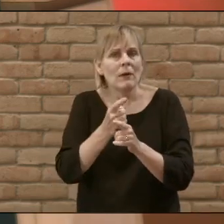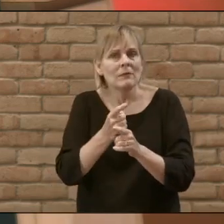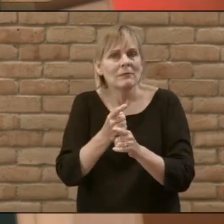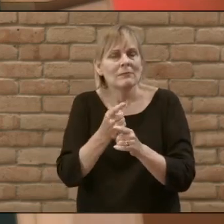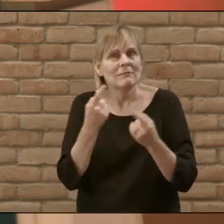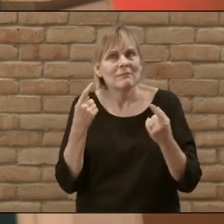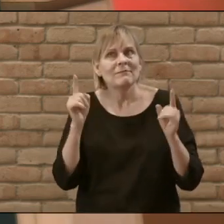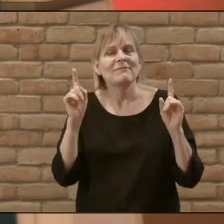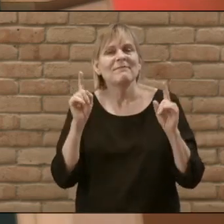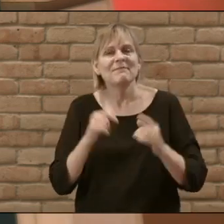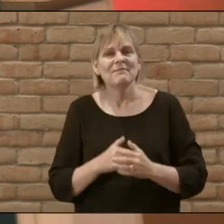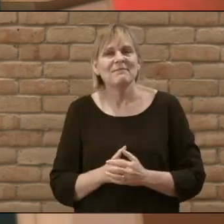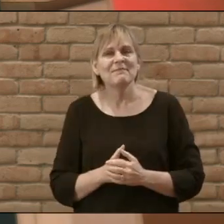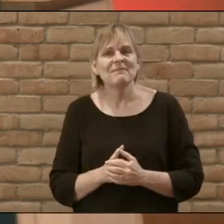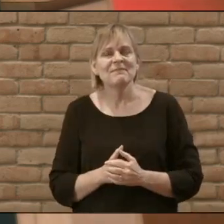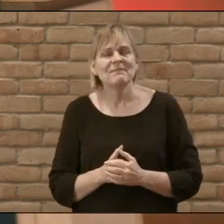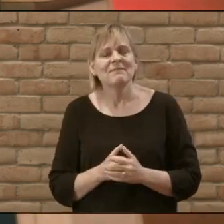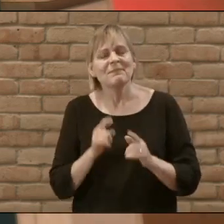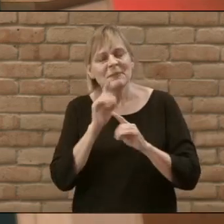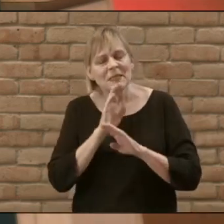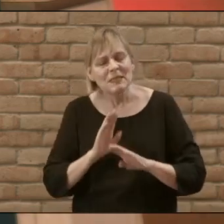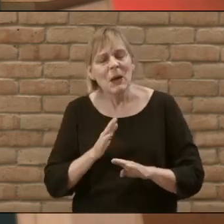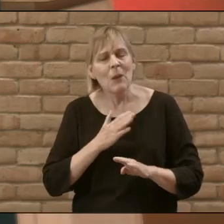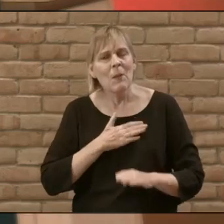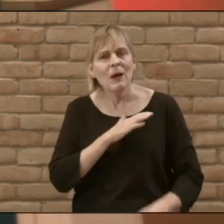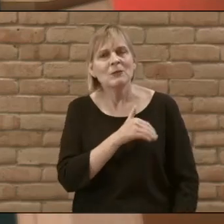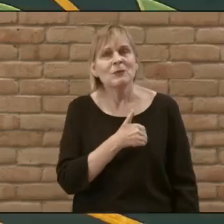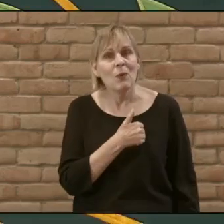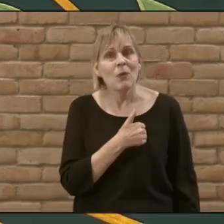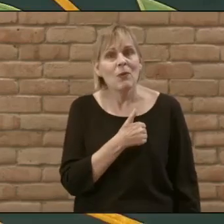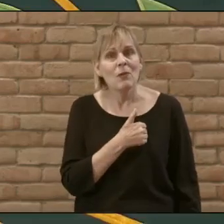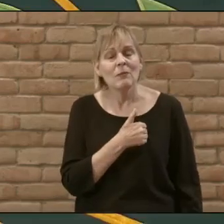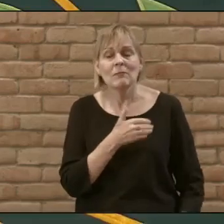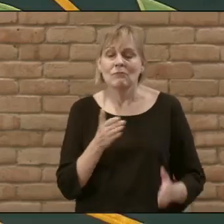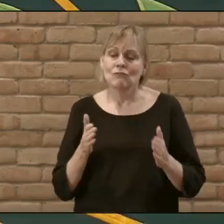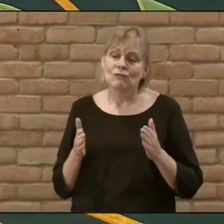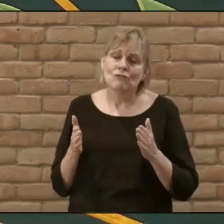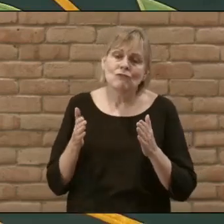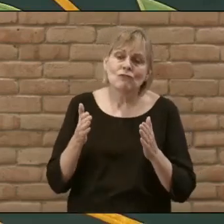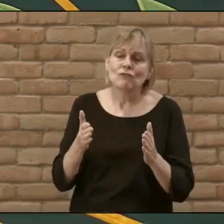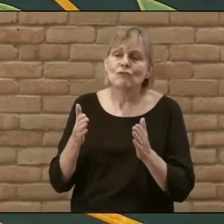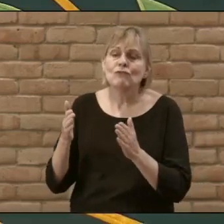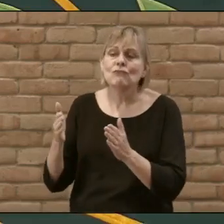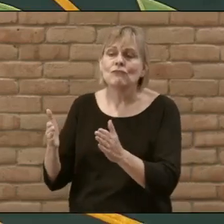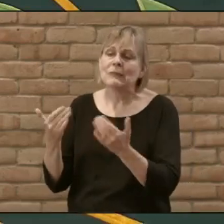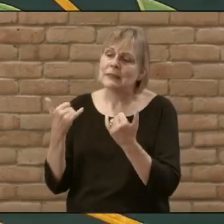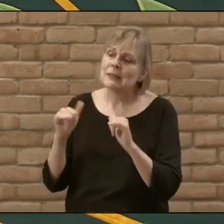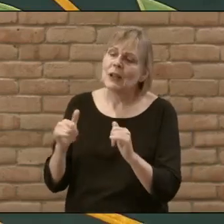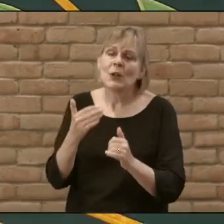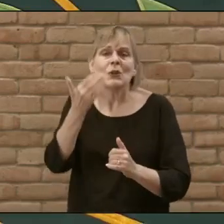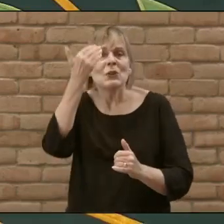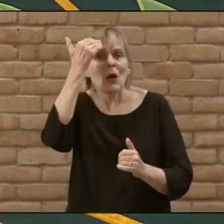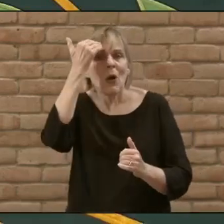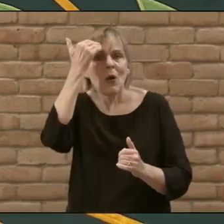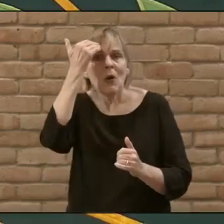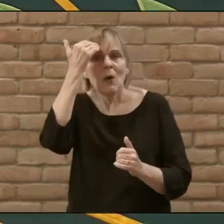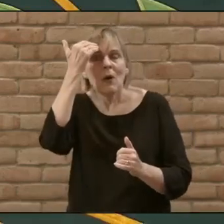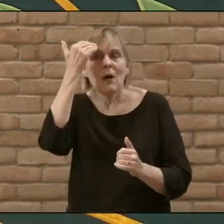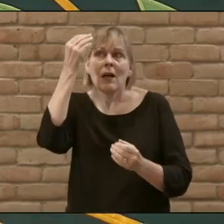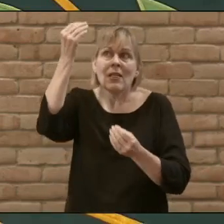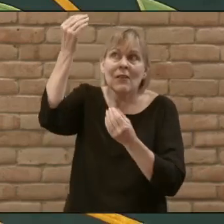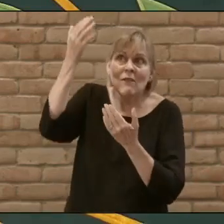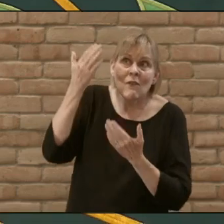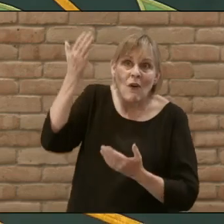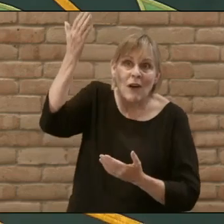be still my soul the waves and winds still know the voice of